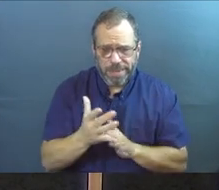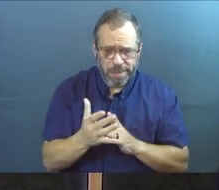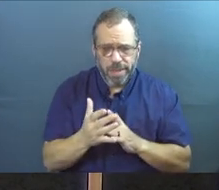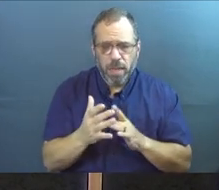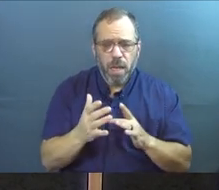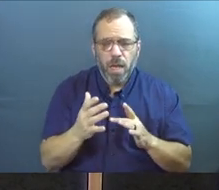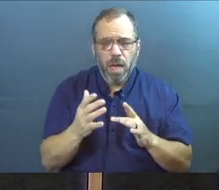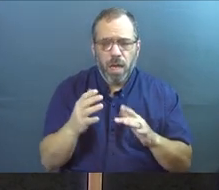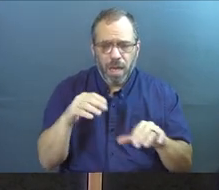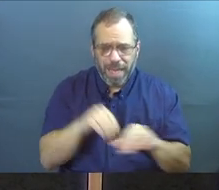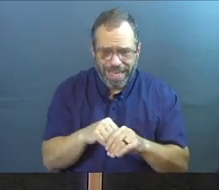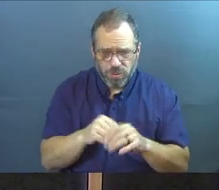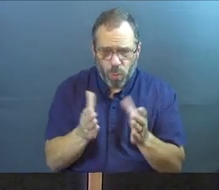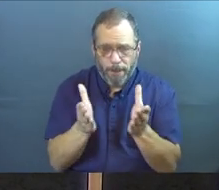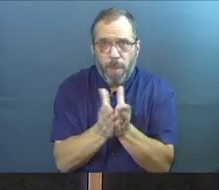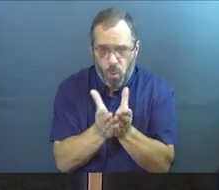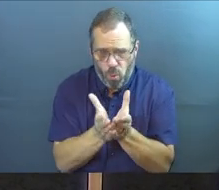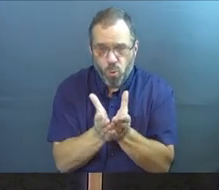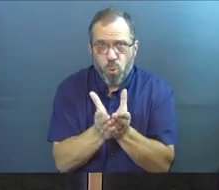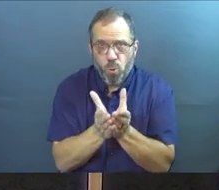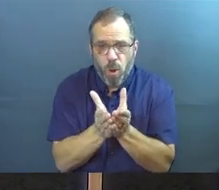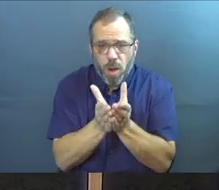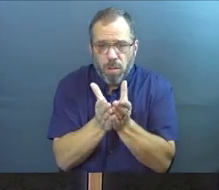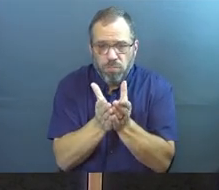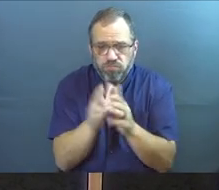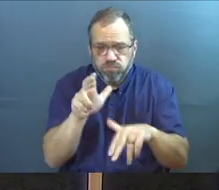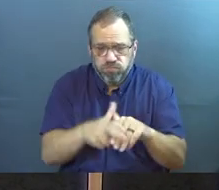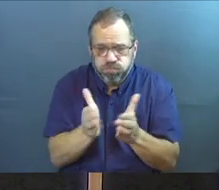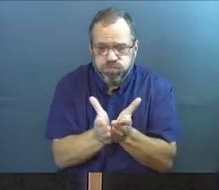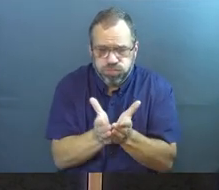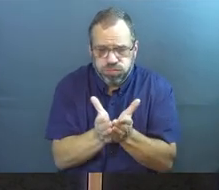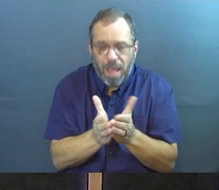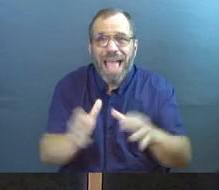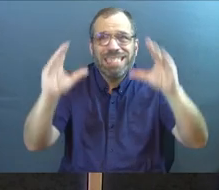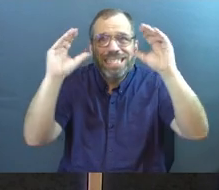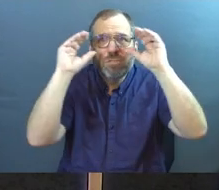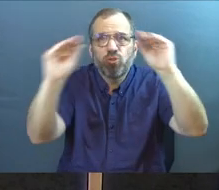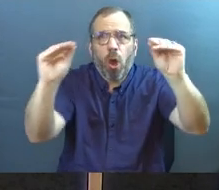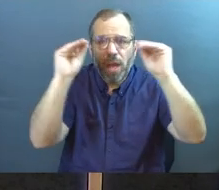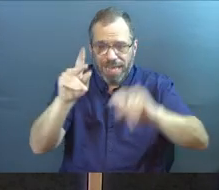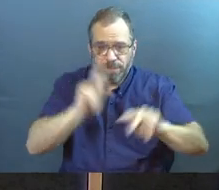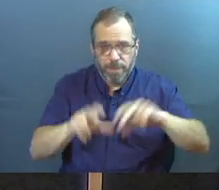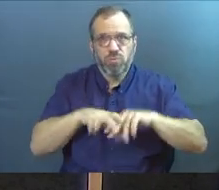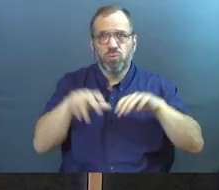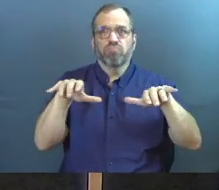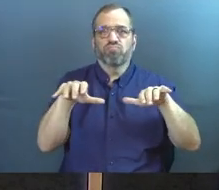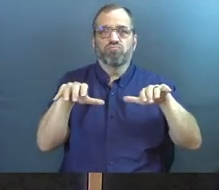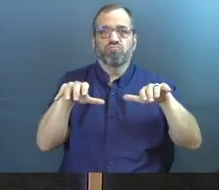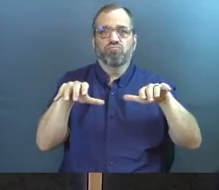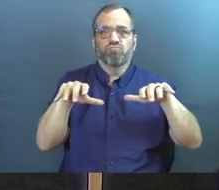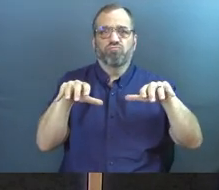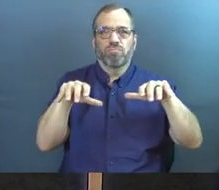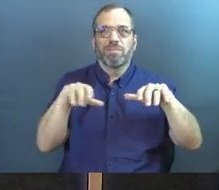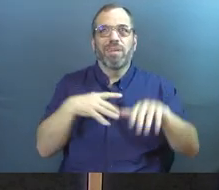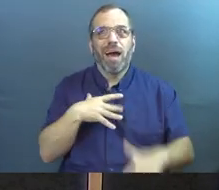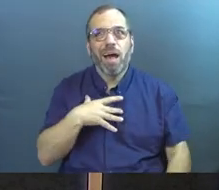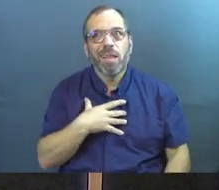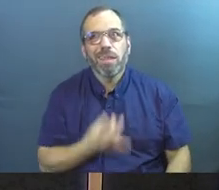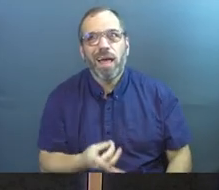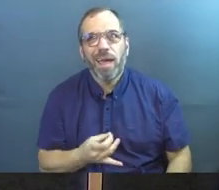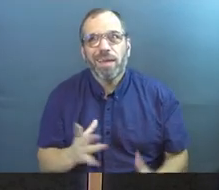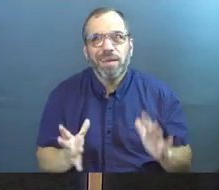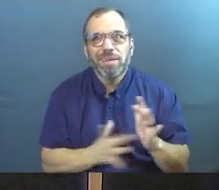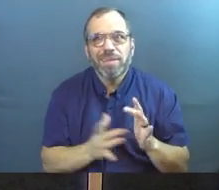into, Jesus got into a boat, and then he sat there, and he taught as the people stood on the shore. I like that